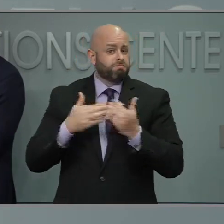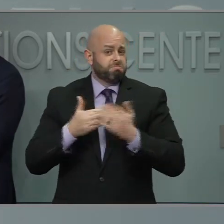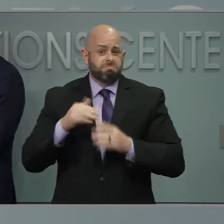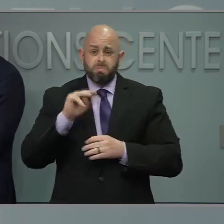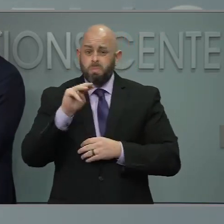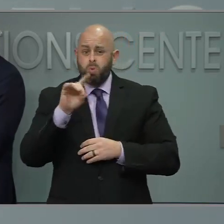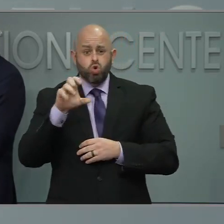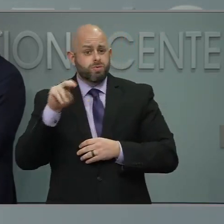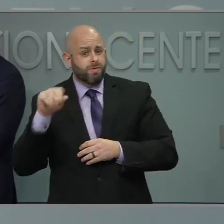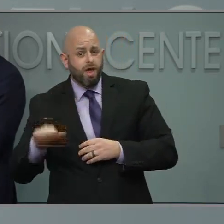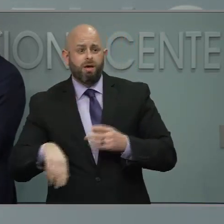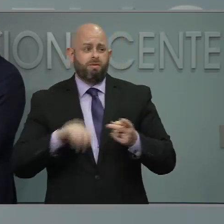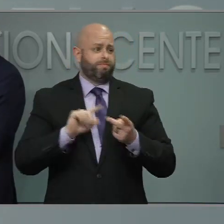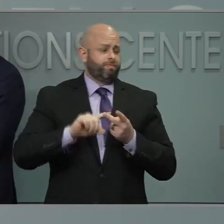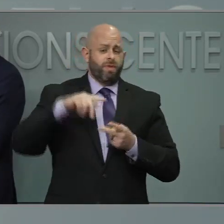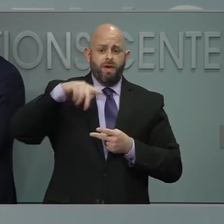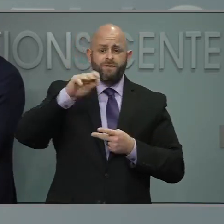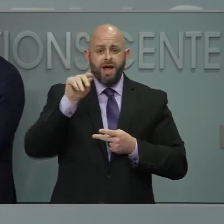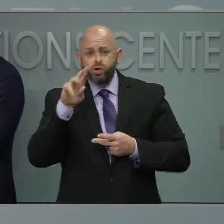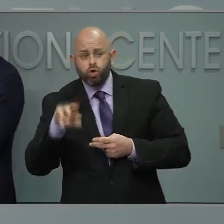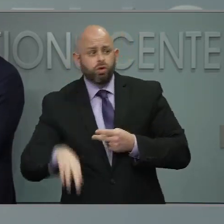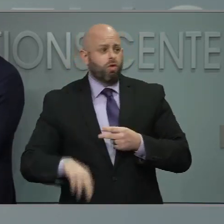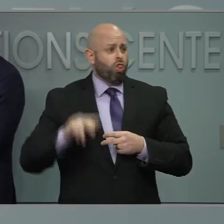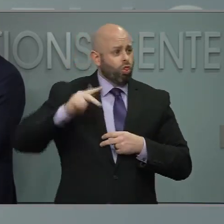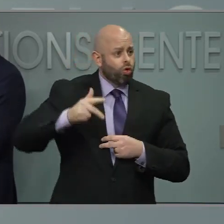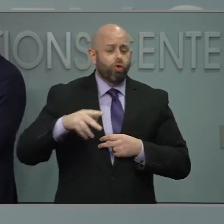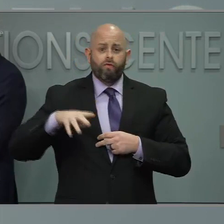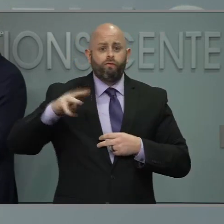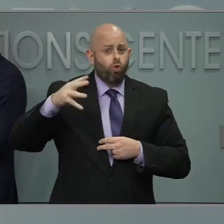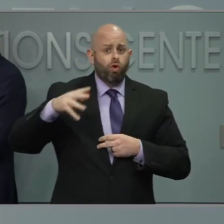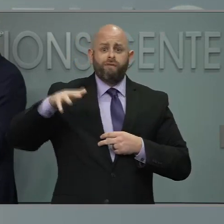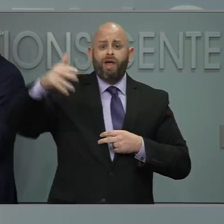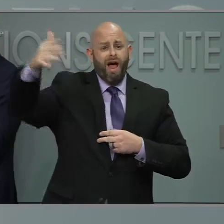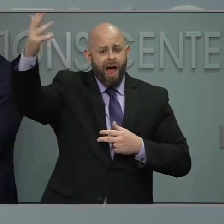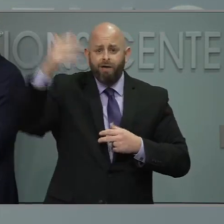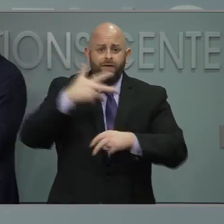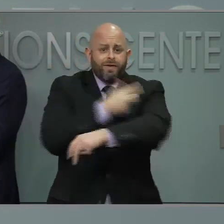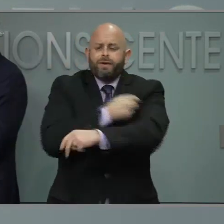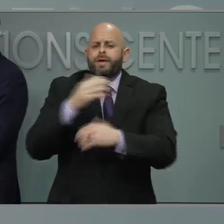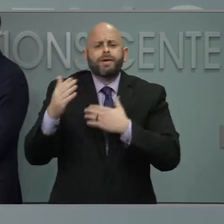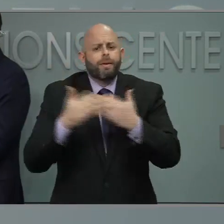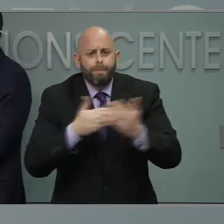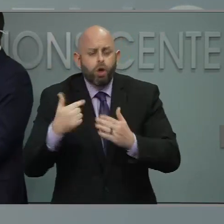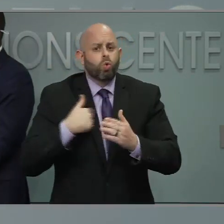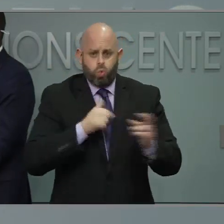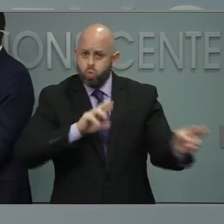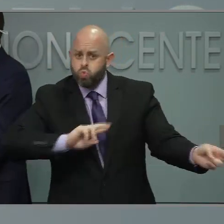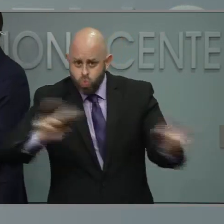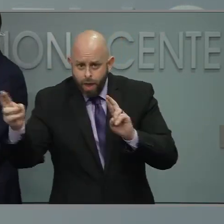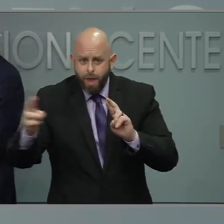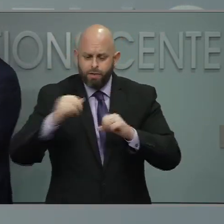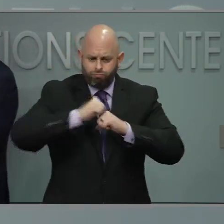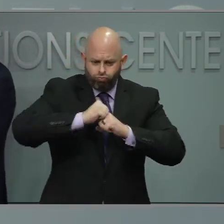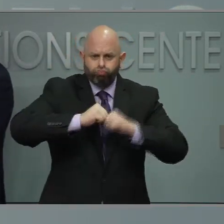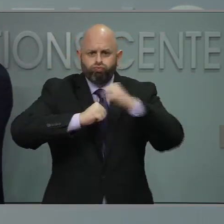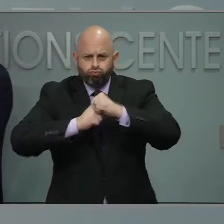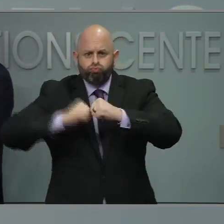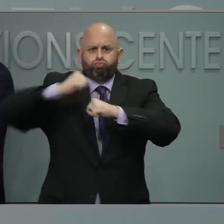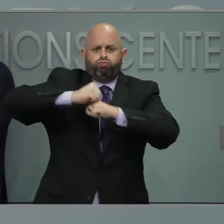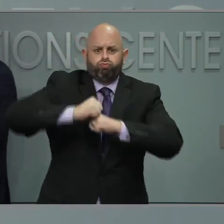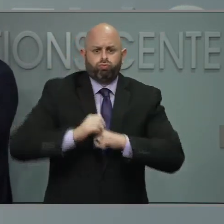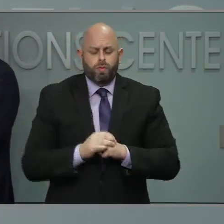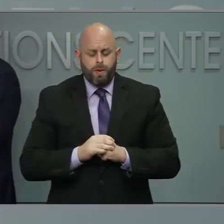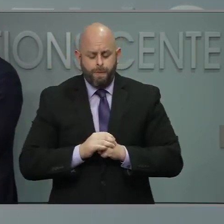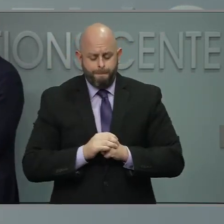a new third or even fourth vaccine that gets administered. And so but what is hard for us, similar to